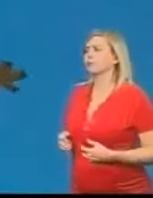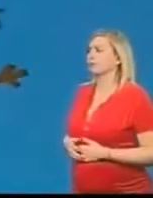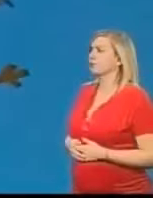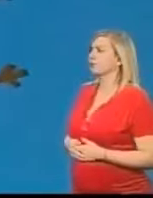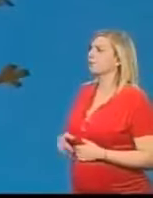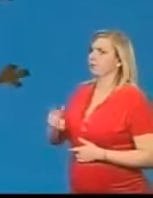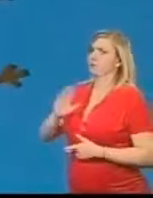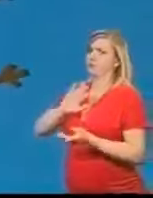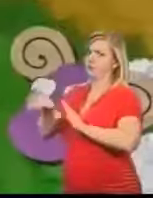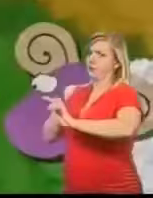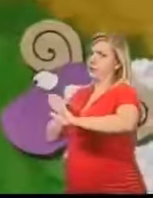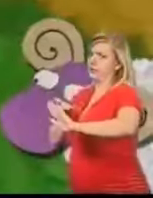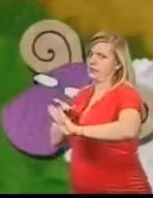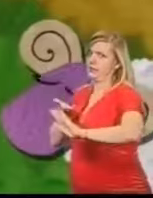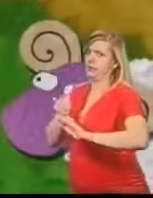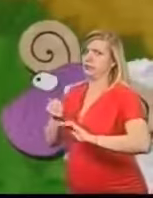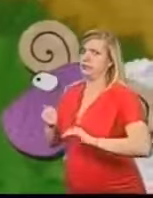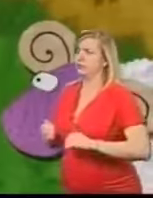Carroty